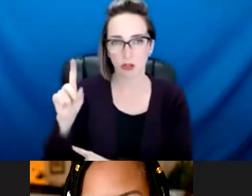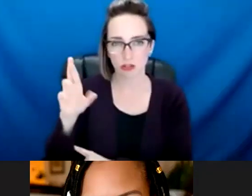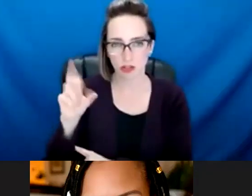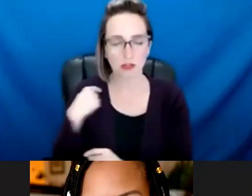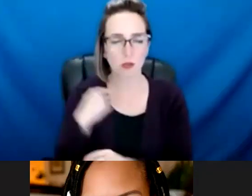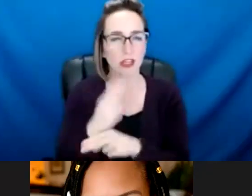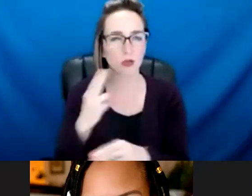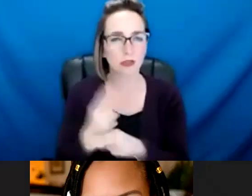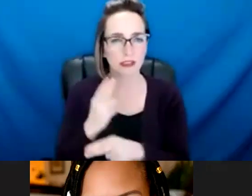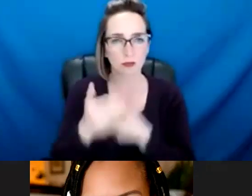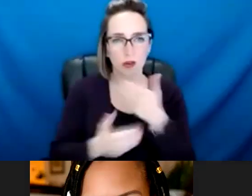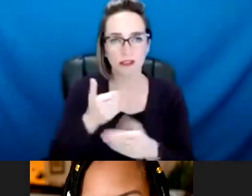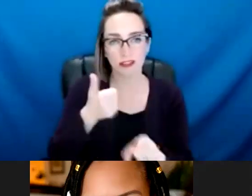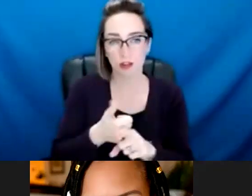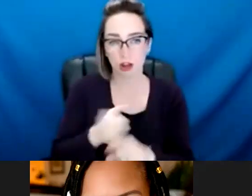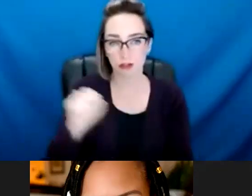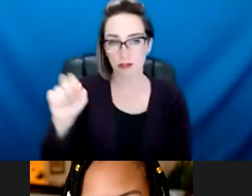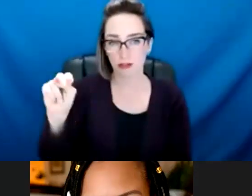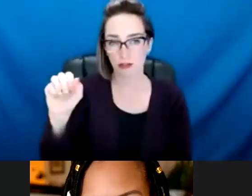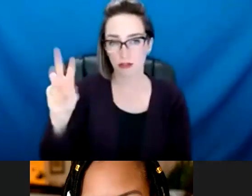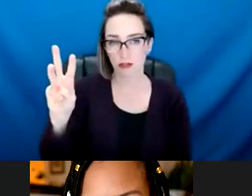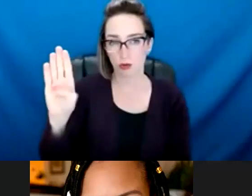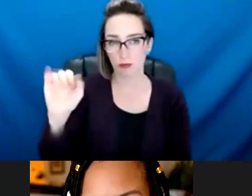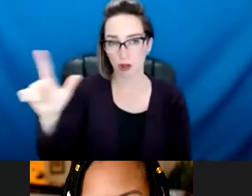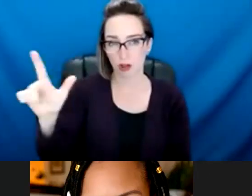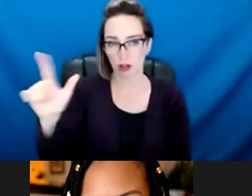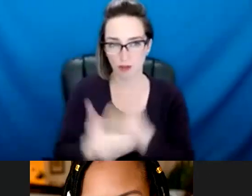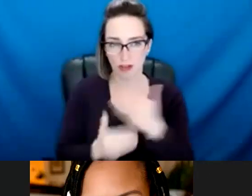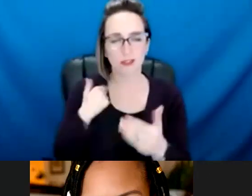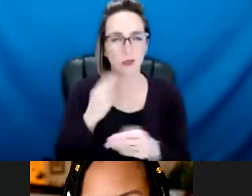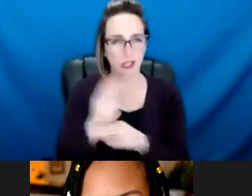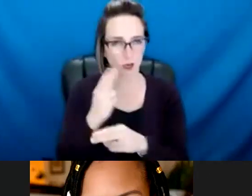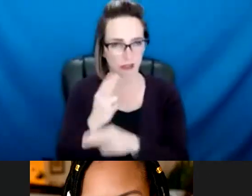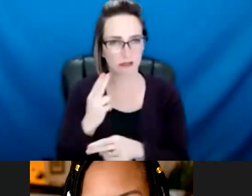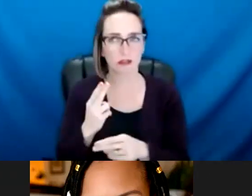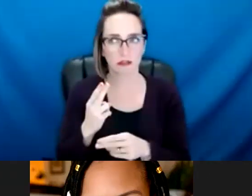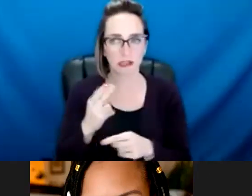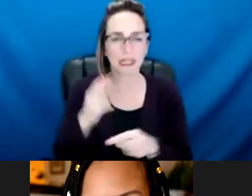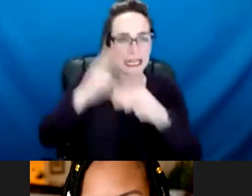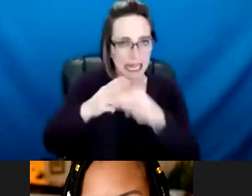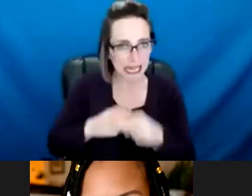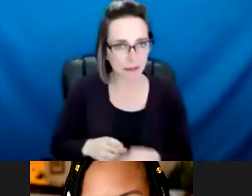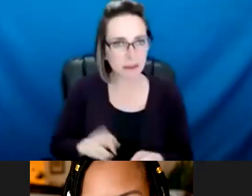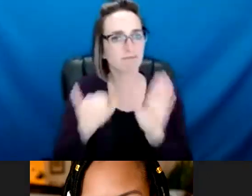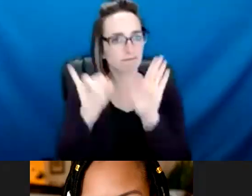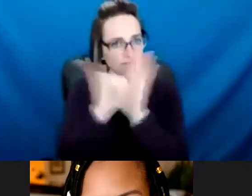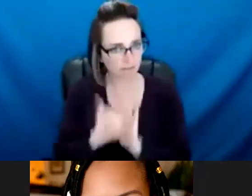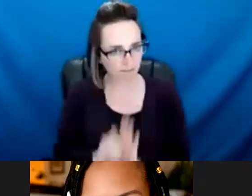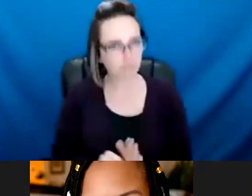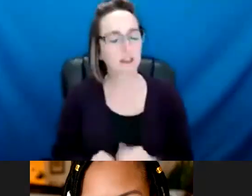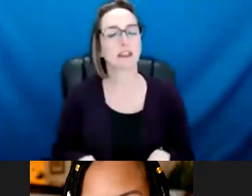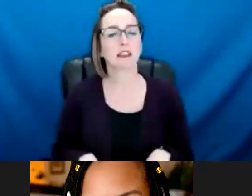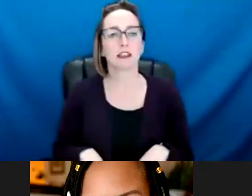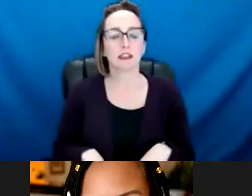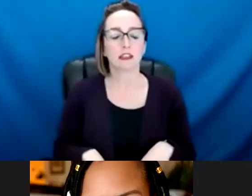So we did provide some initial names, um, to help our research partners get started with talking with folks in the community, but